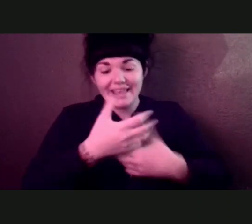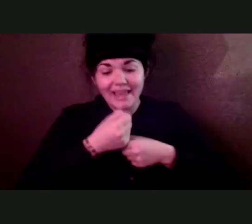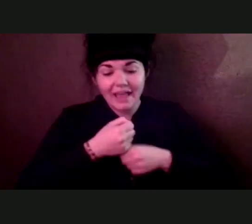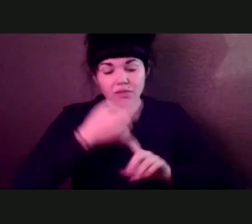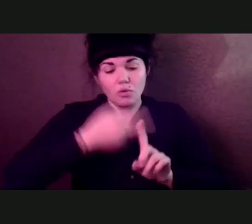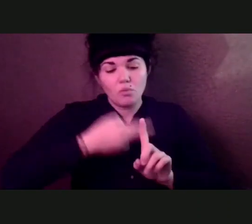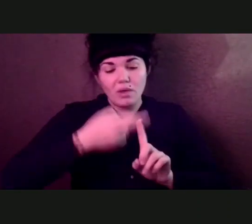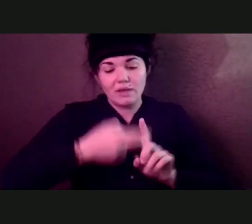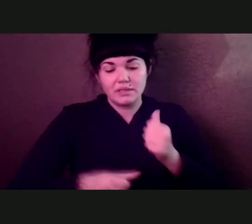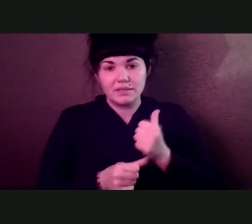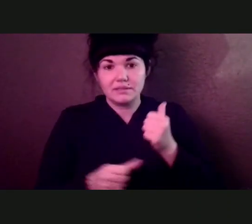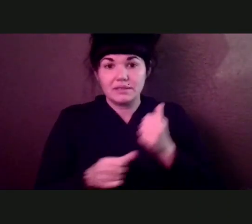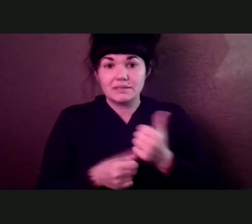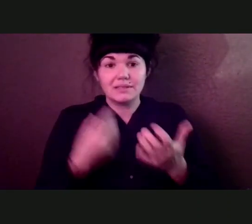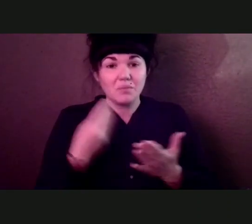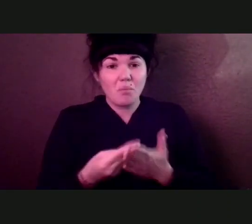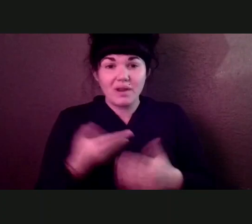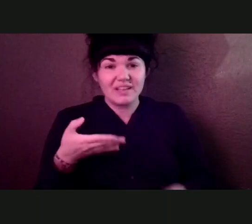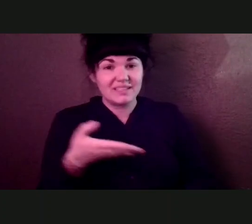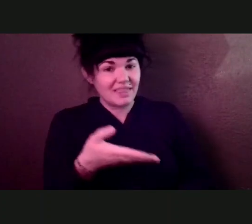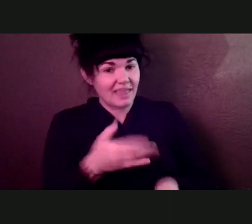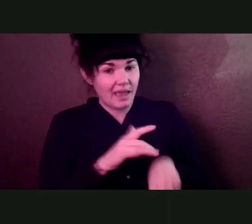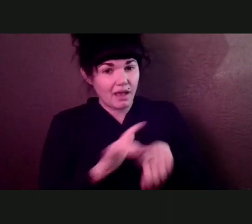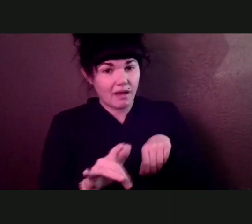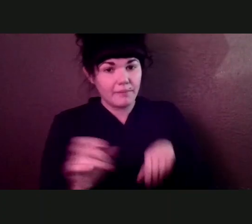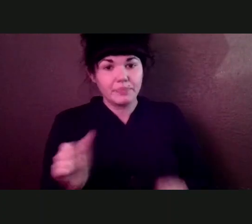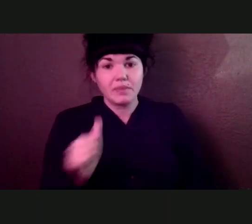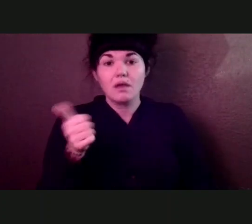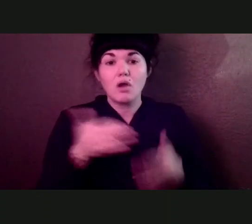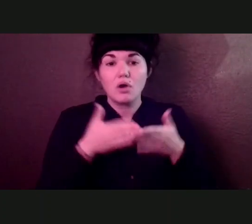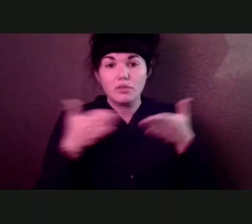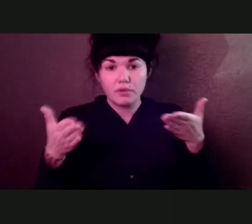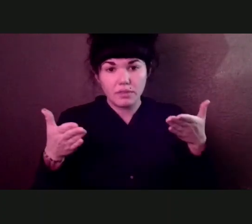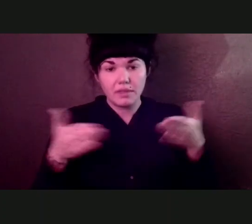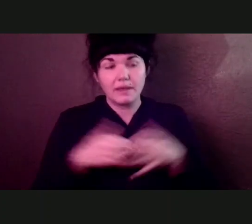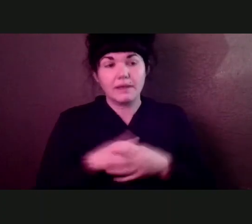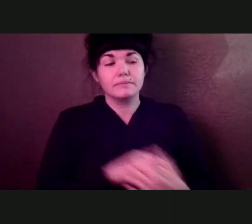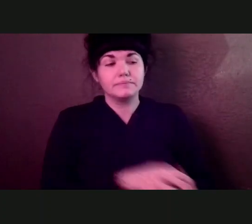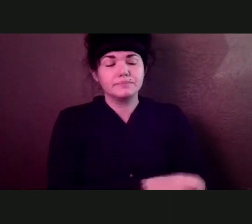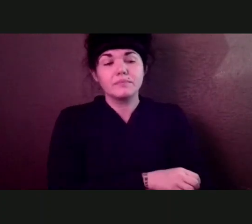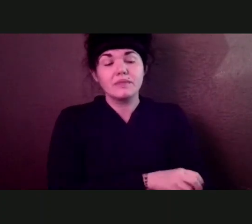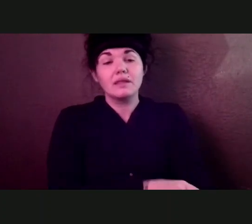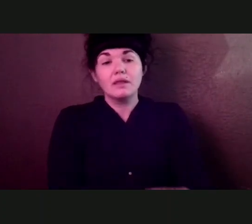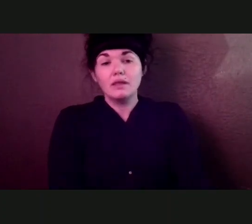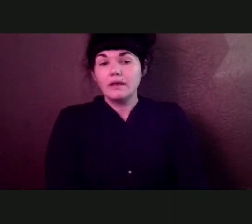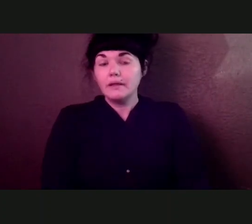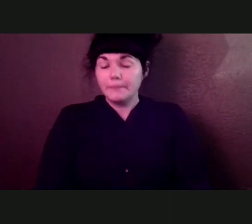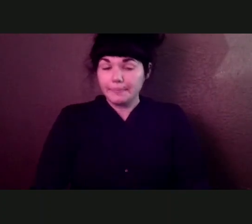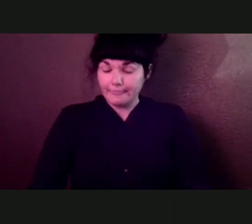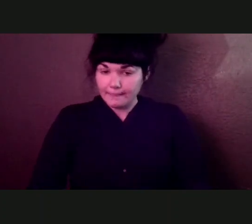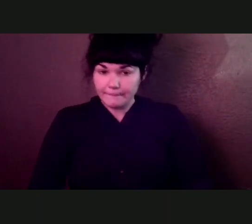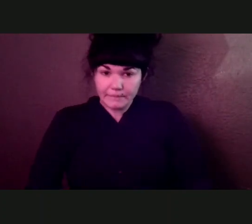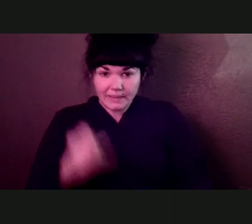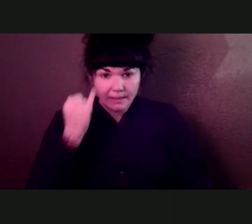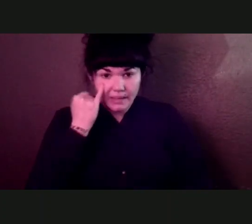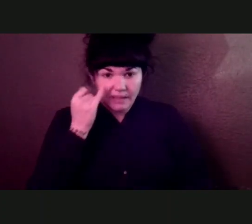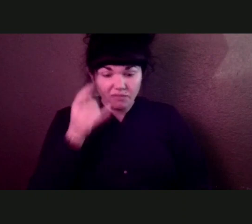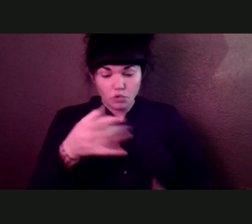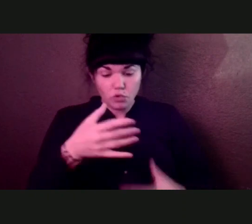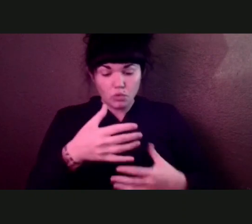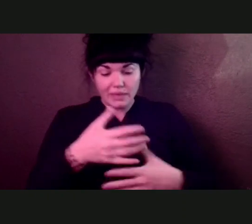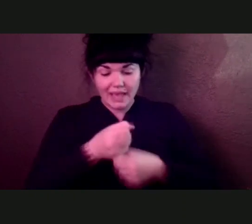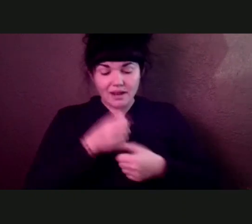for, or just to give you an expectation of what is happening. If you receive a notice to go to court,